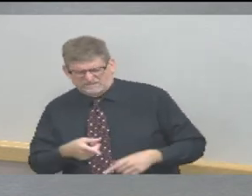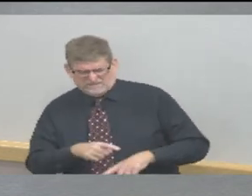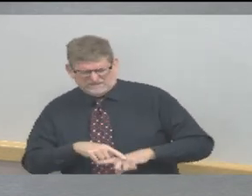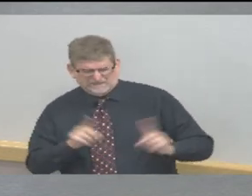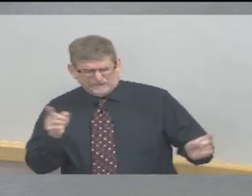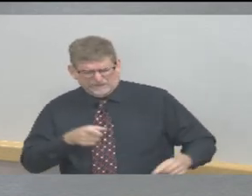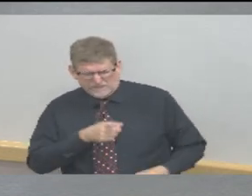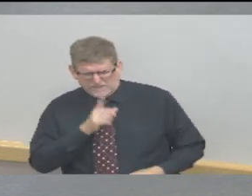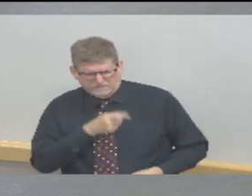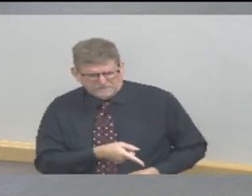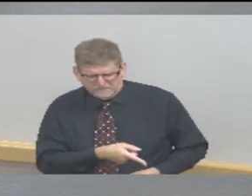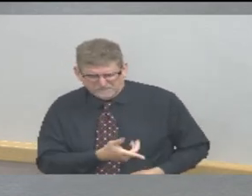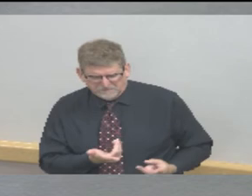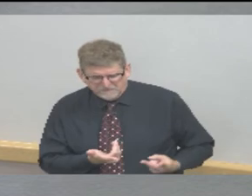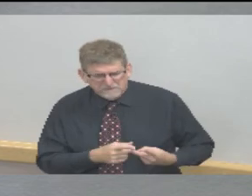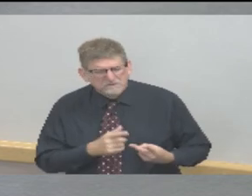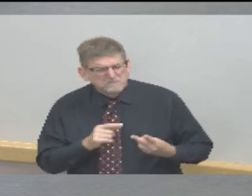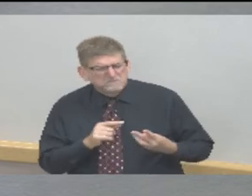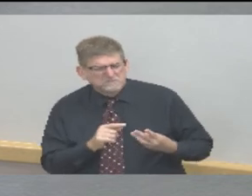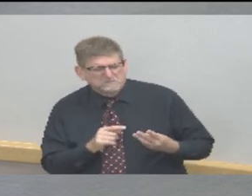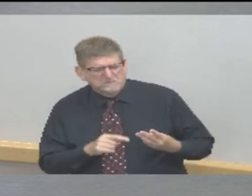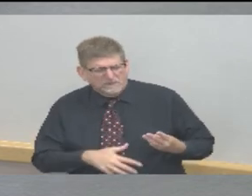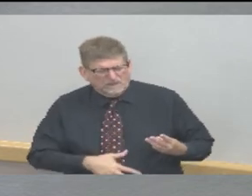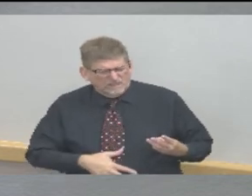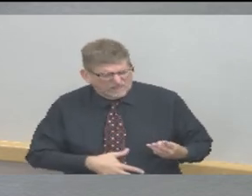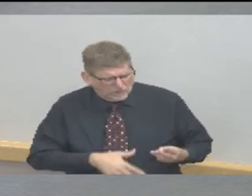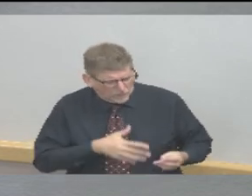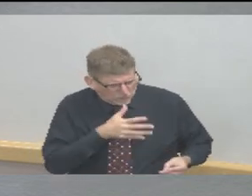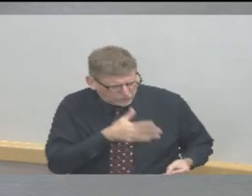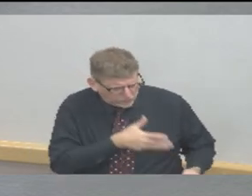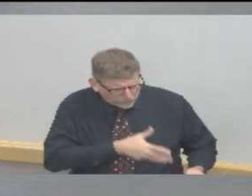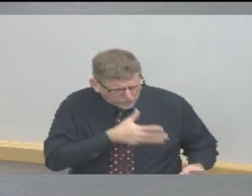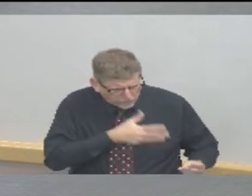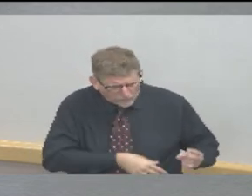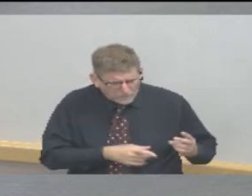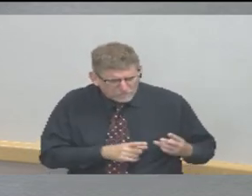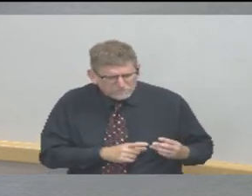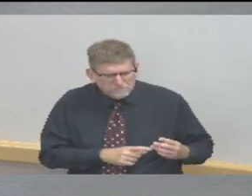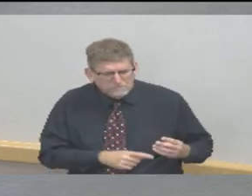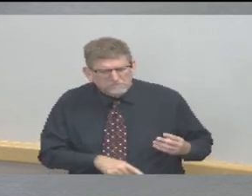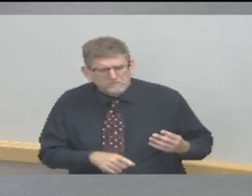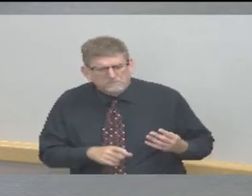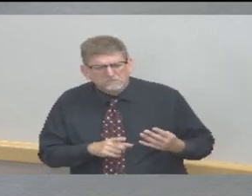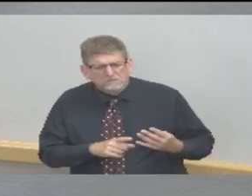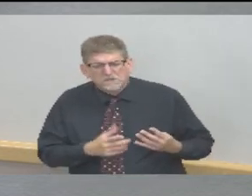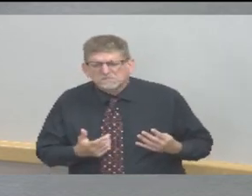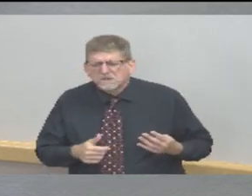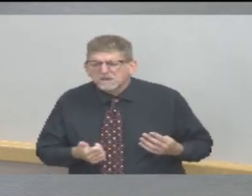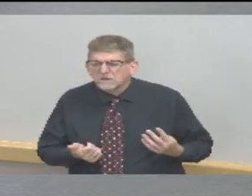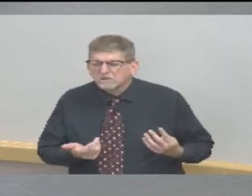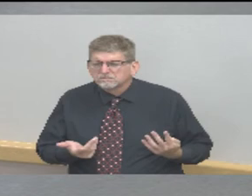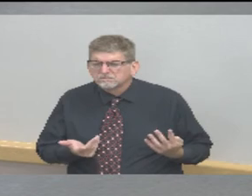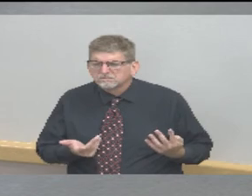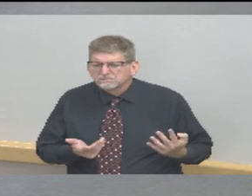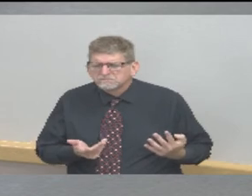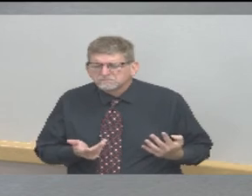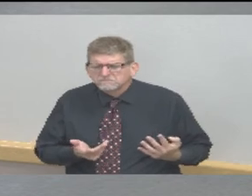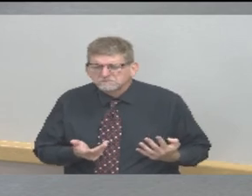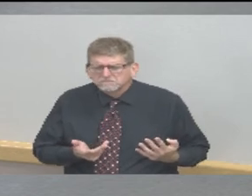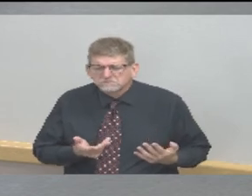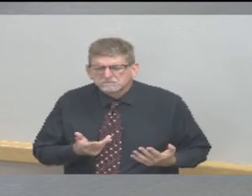and intestinal symptoms, vomiting and stomach pain. It's not the, maybe what we would have thought,